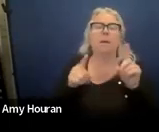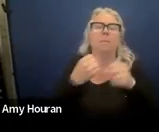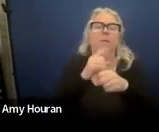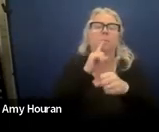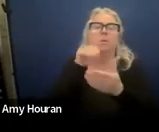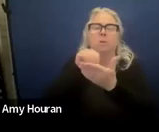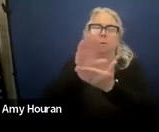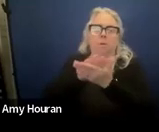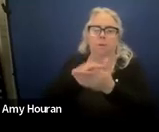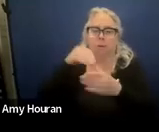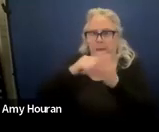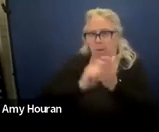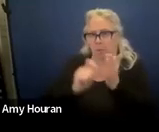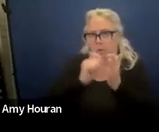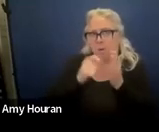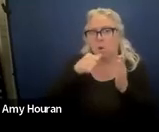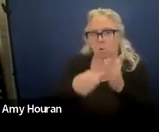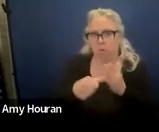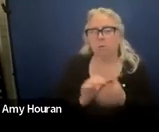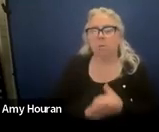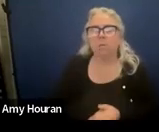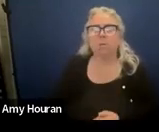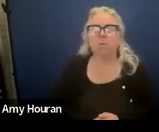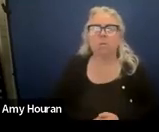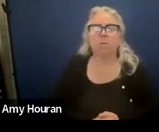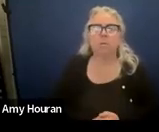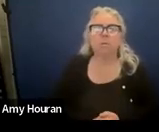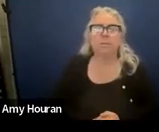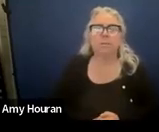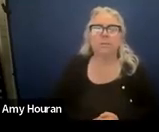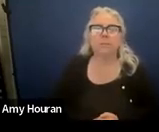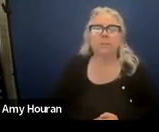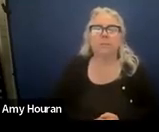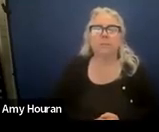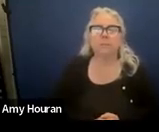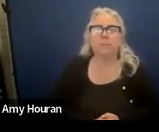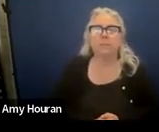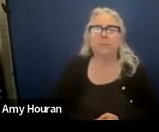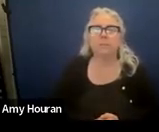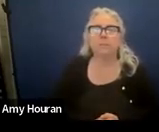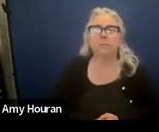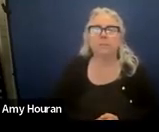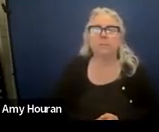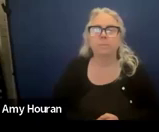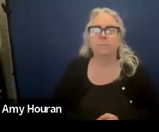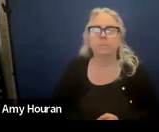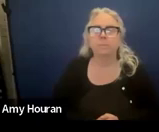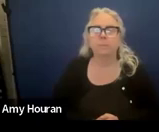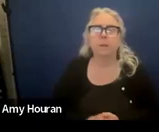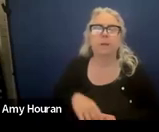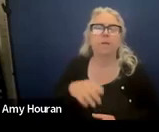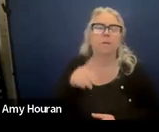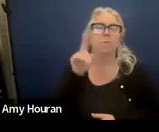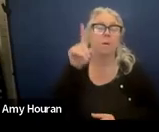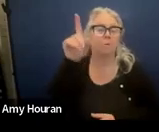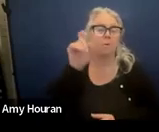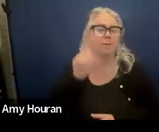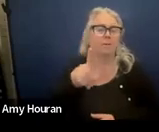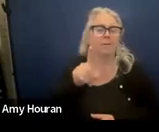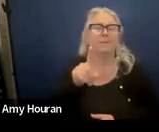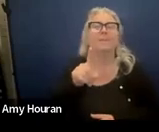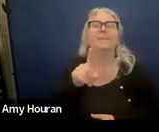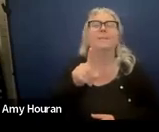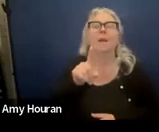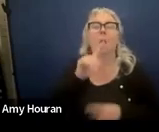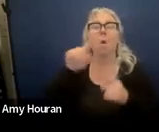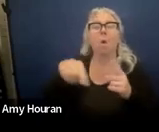documented in the written notice and a question for you guys to ponder uh when can a